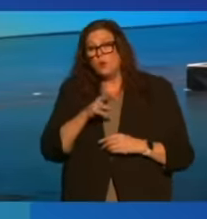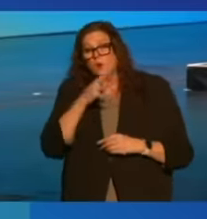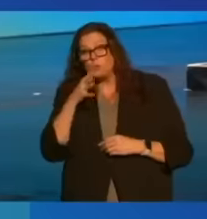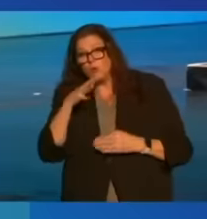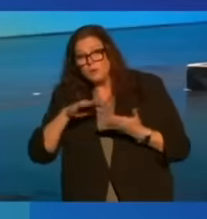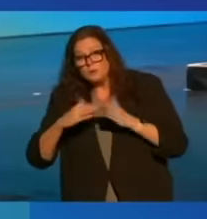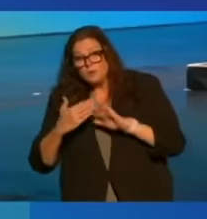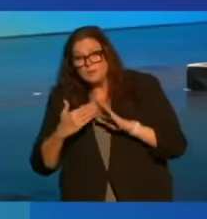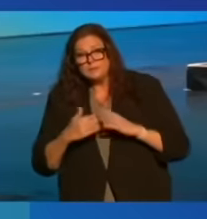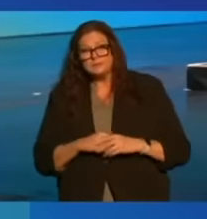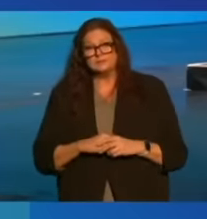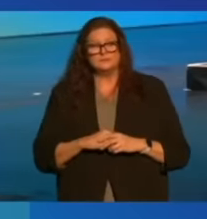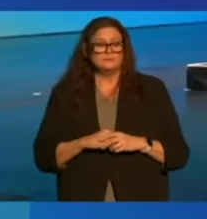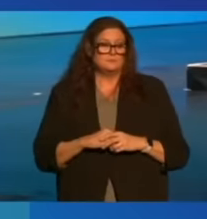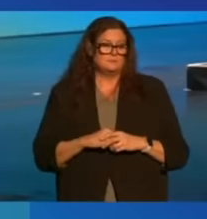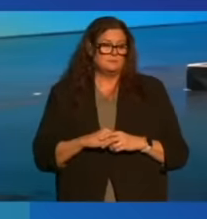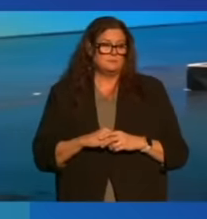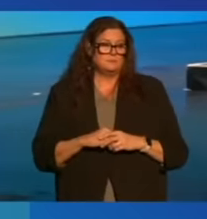rural communities.